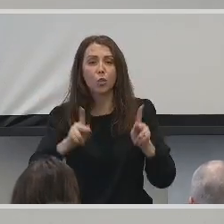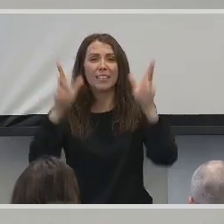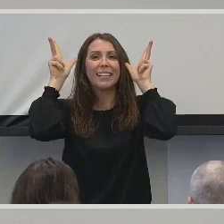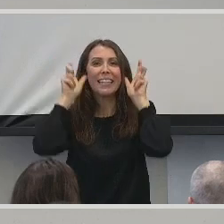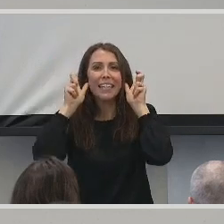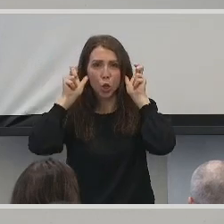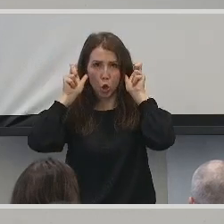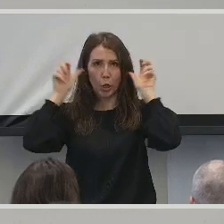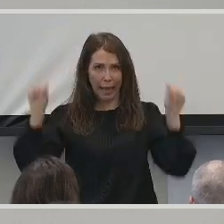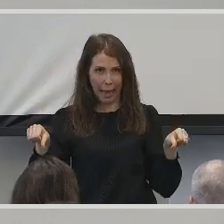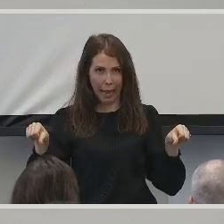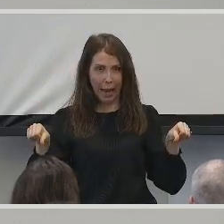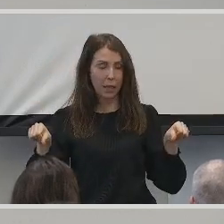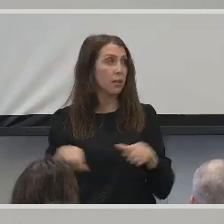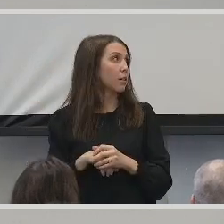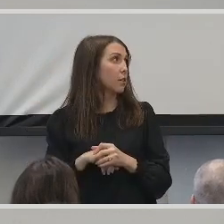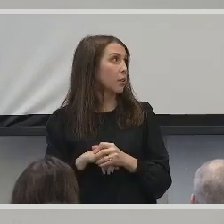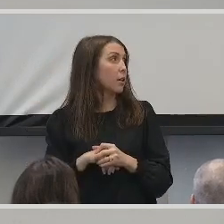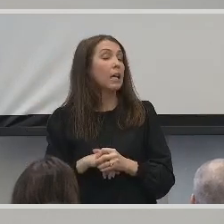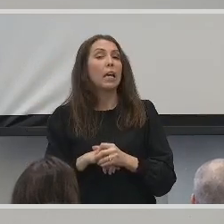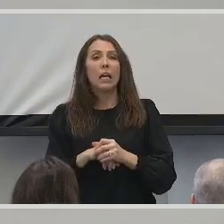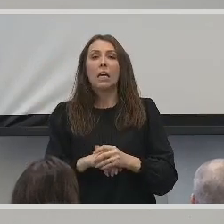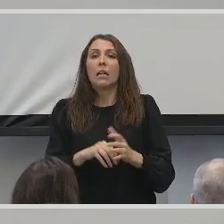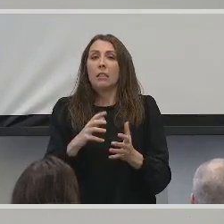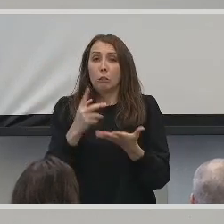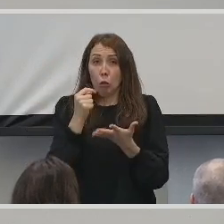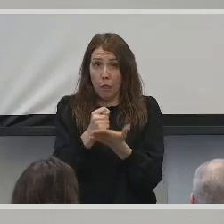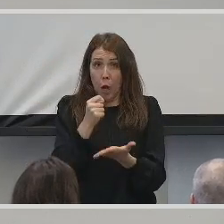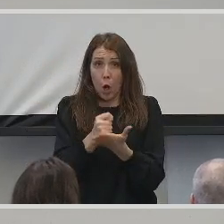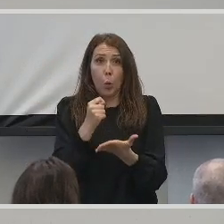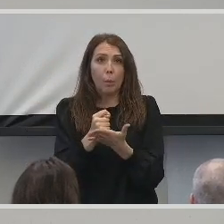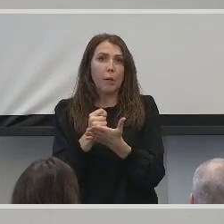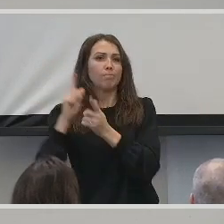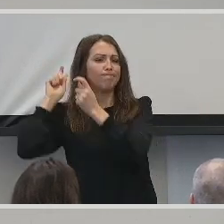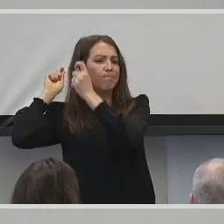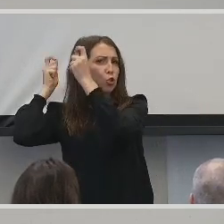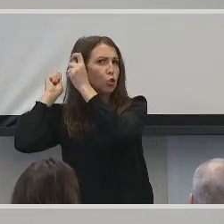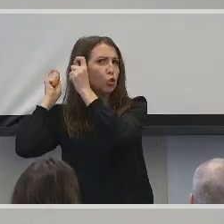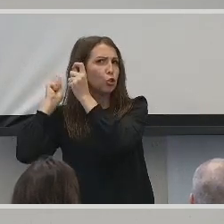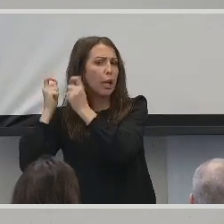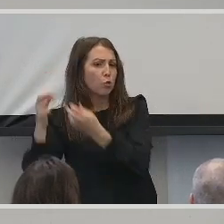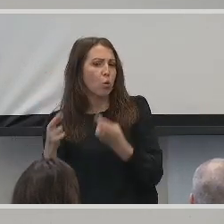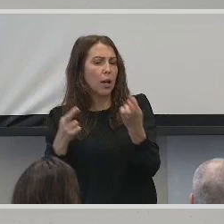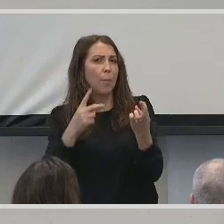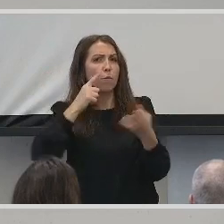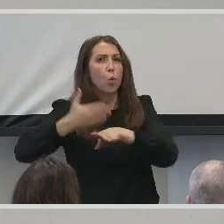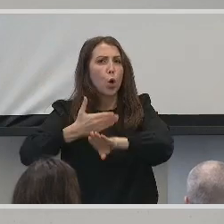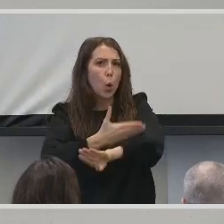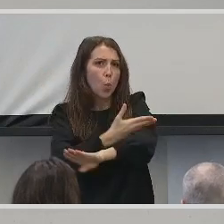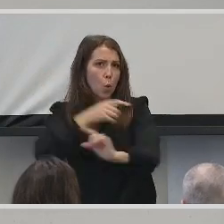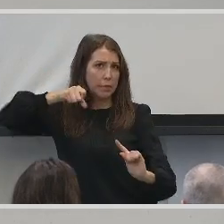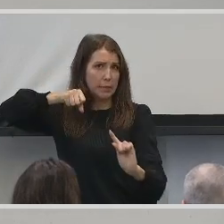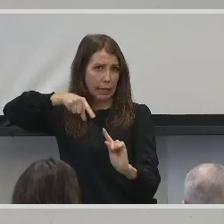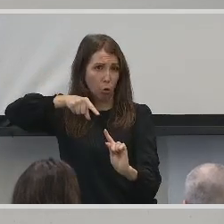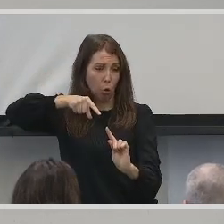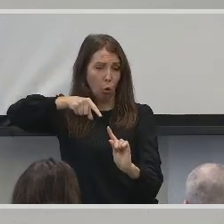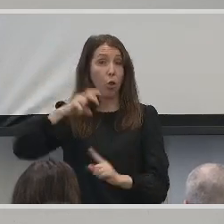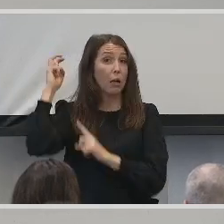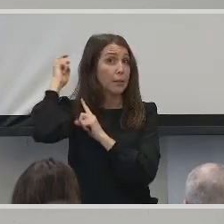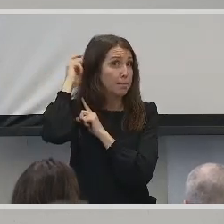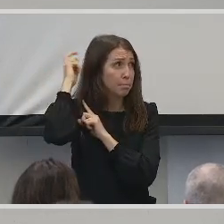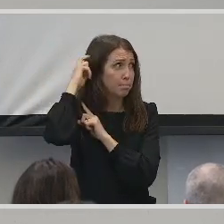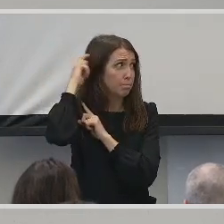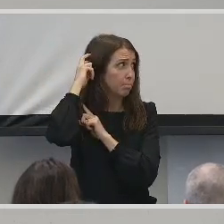Auditory rehabilitation is recommended to improve signal interpretation. Cochlear implants have been helpful for